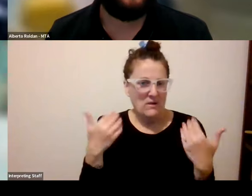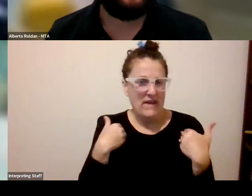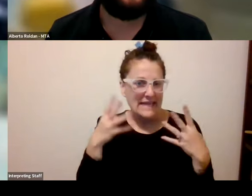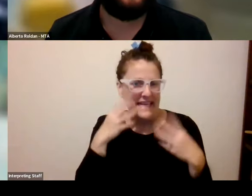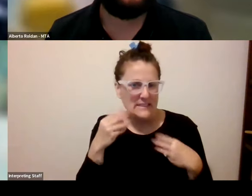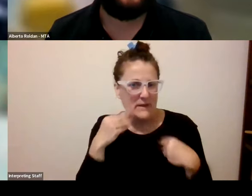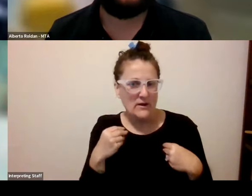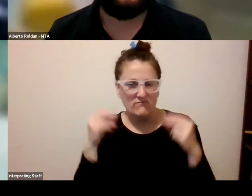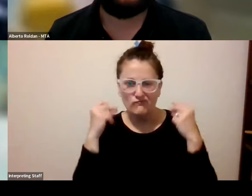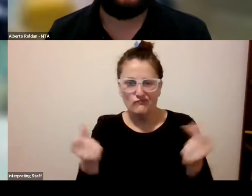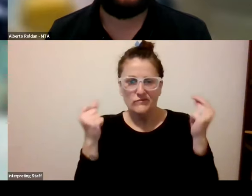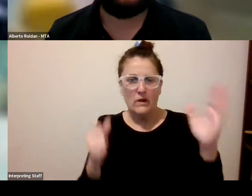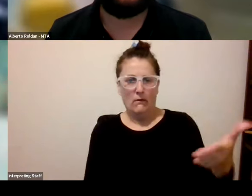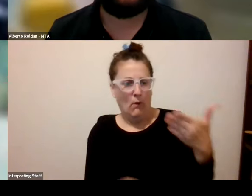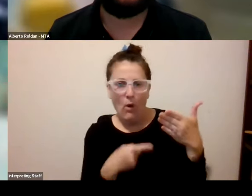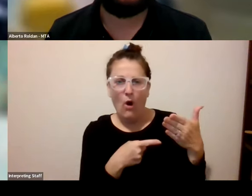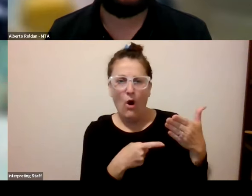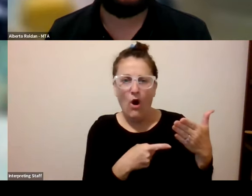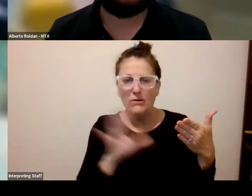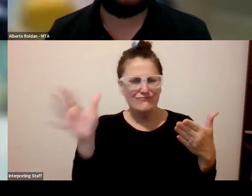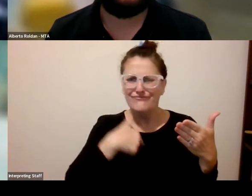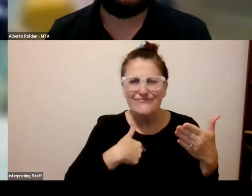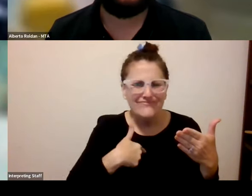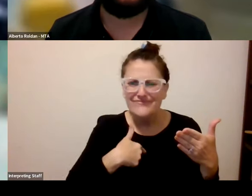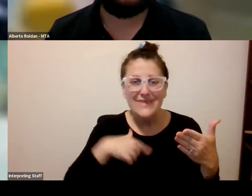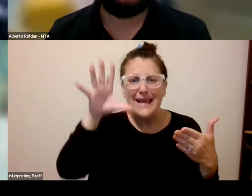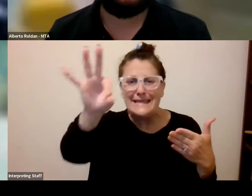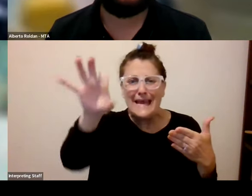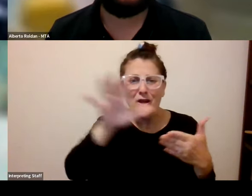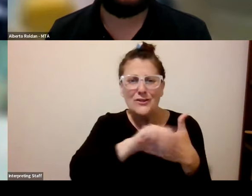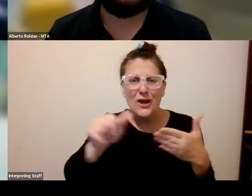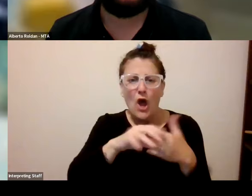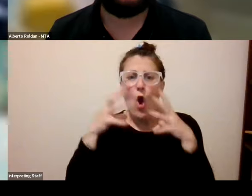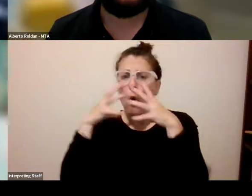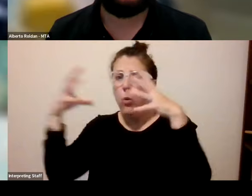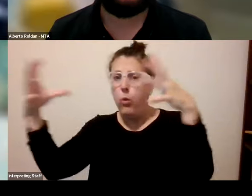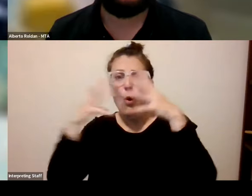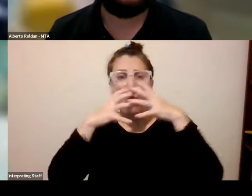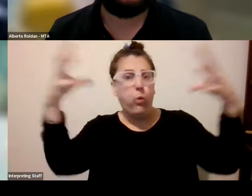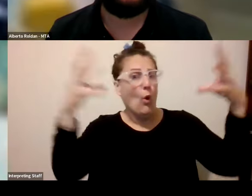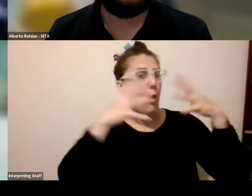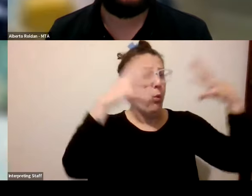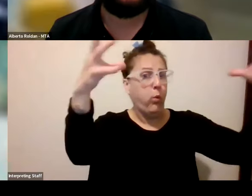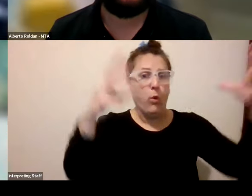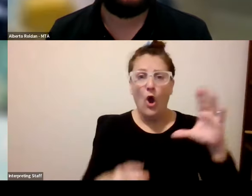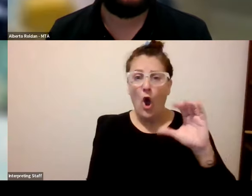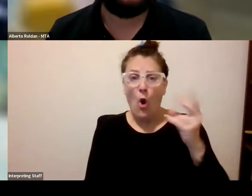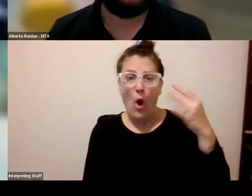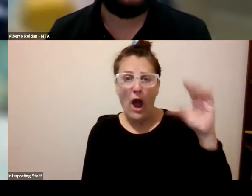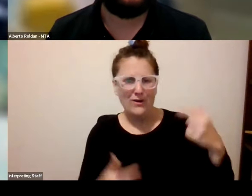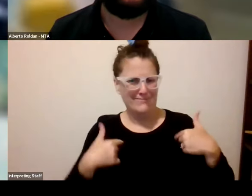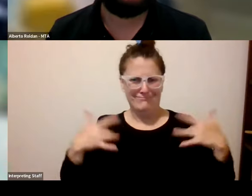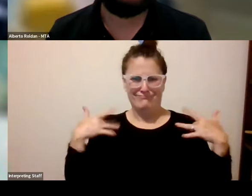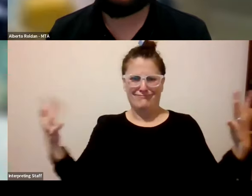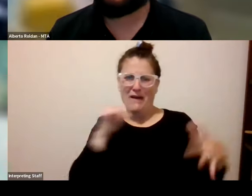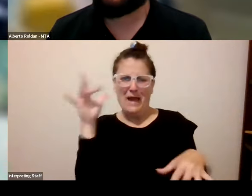suddenly a bill comes in and you know you didn't buy 900 worth of balloons in cincinnati because you've never been in cincinnati